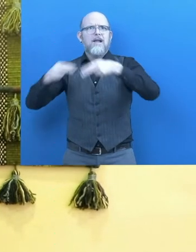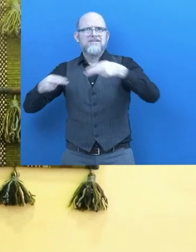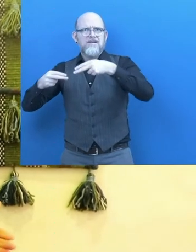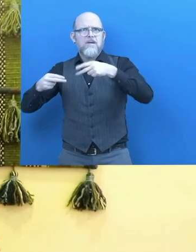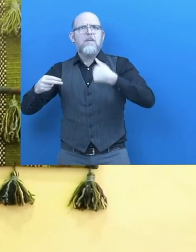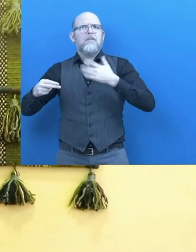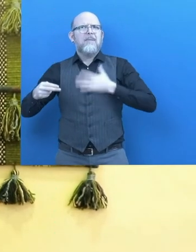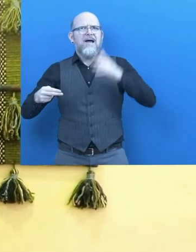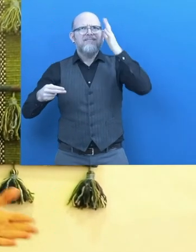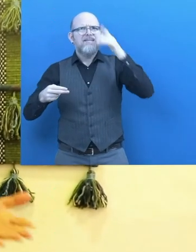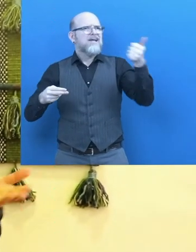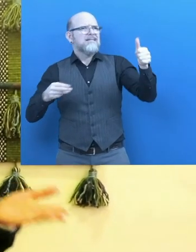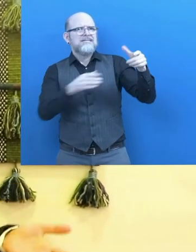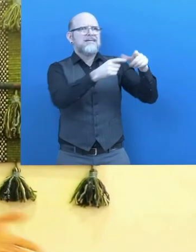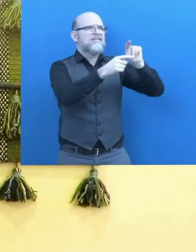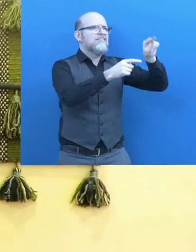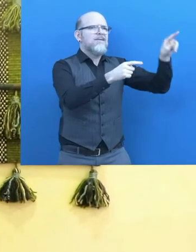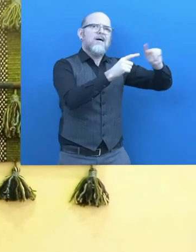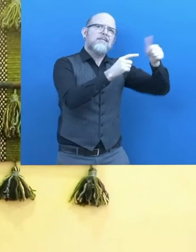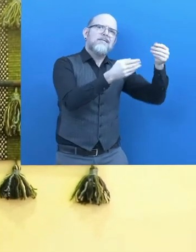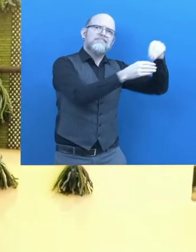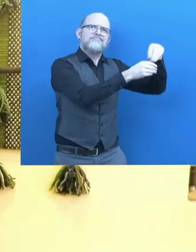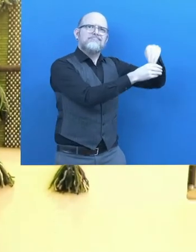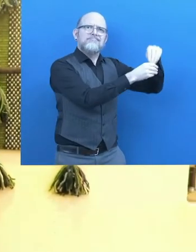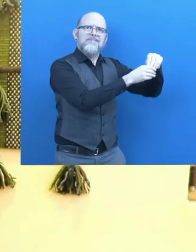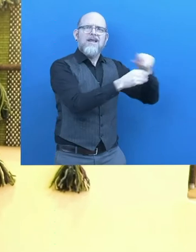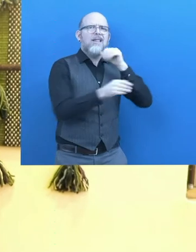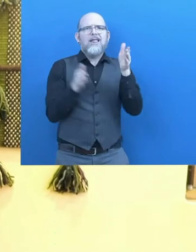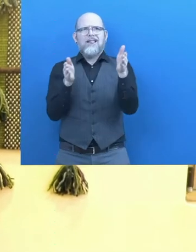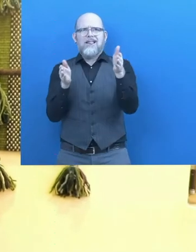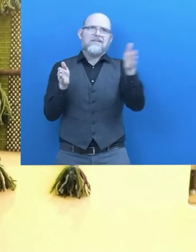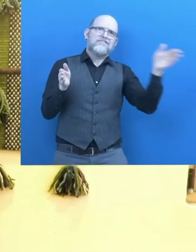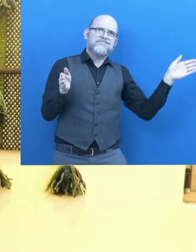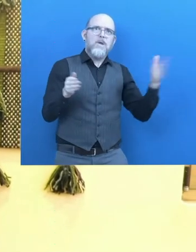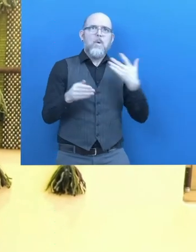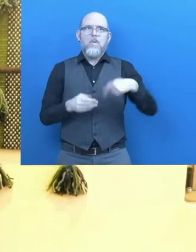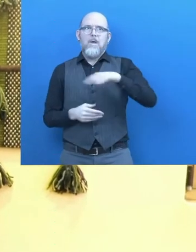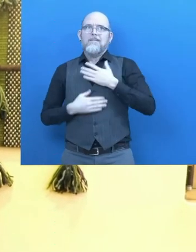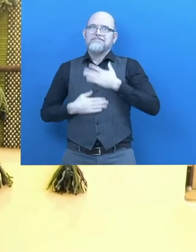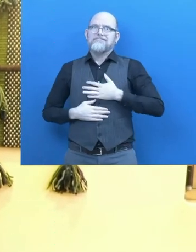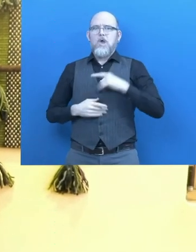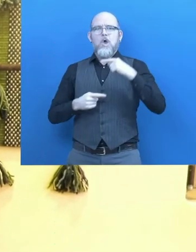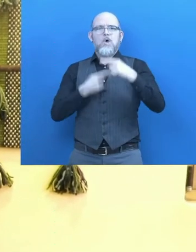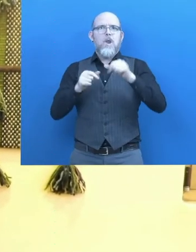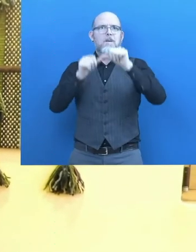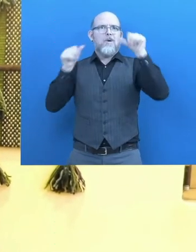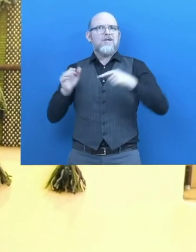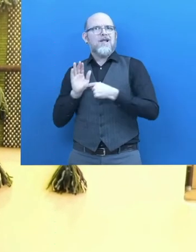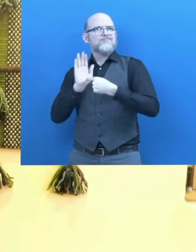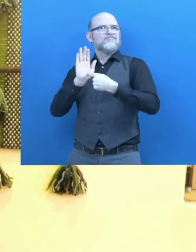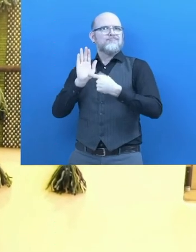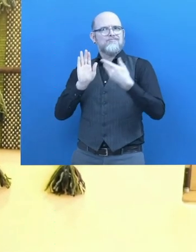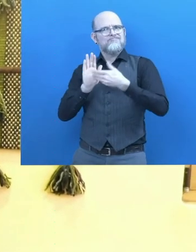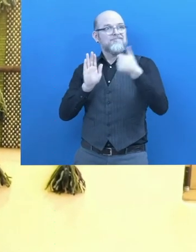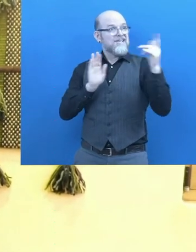expand this to include a variety of more work sectors. We also strive to become a role model and to help in promoting